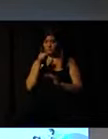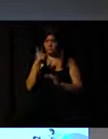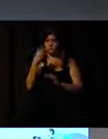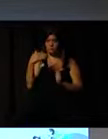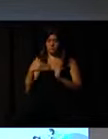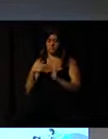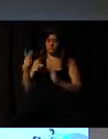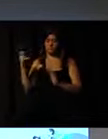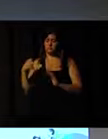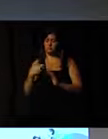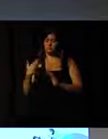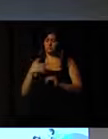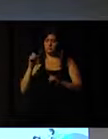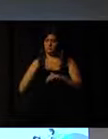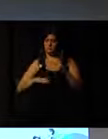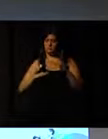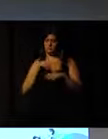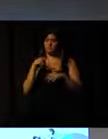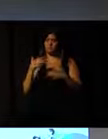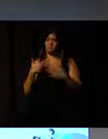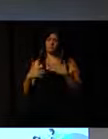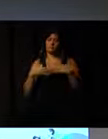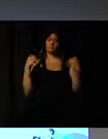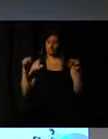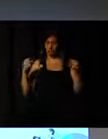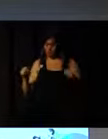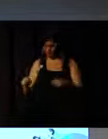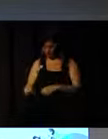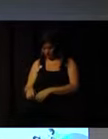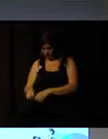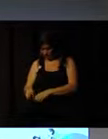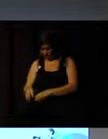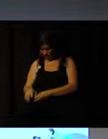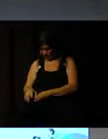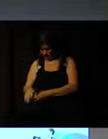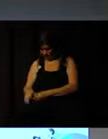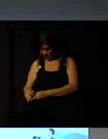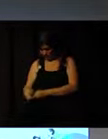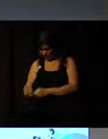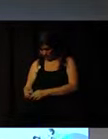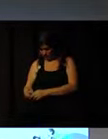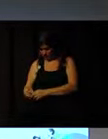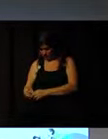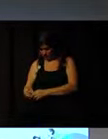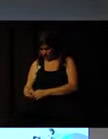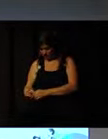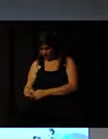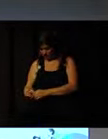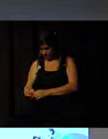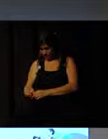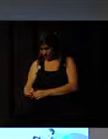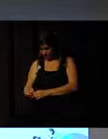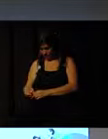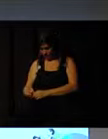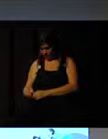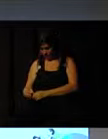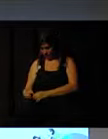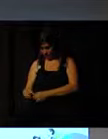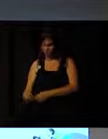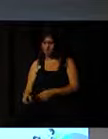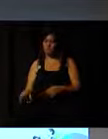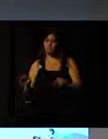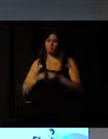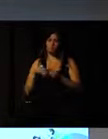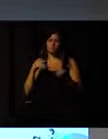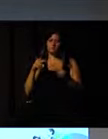women from 14 to 25 years old in the practice of physical education. And she worked at the governmental